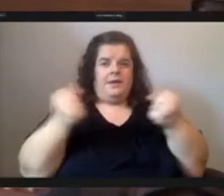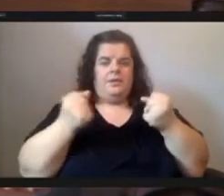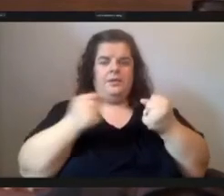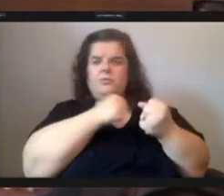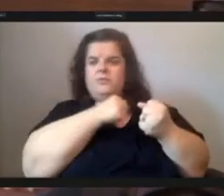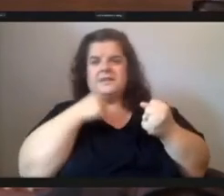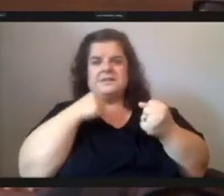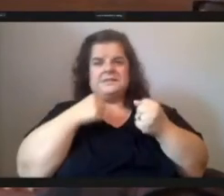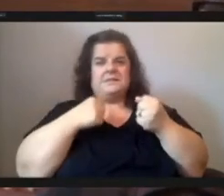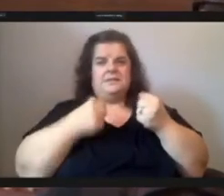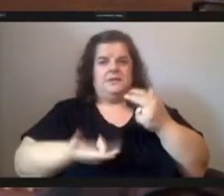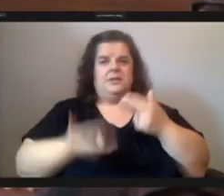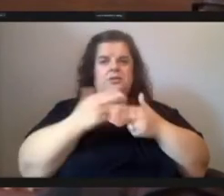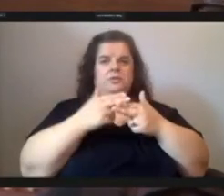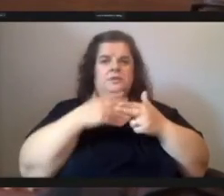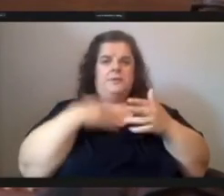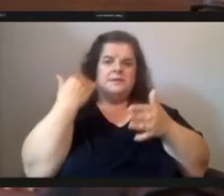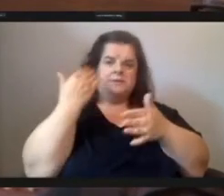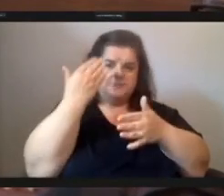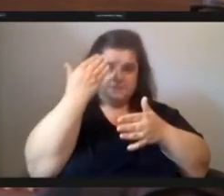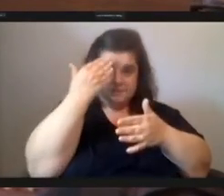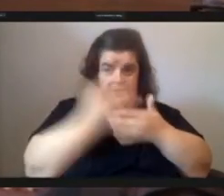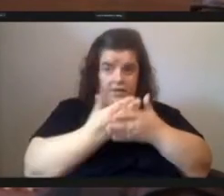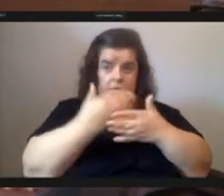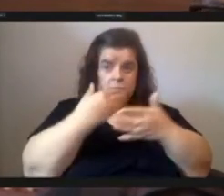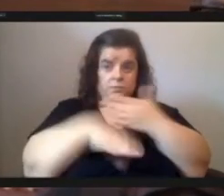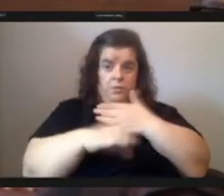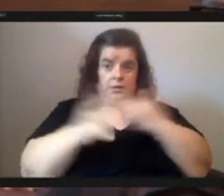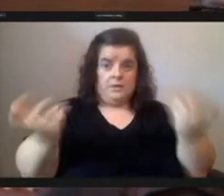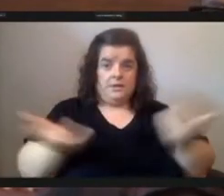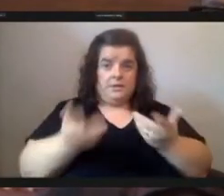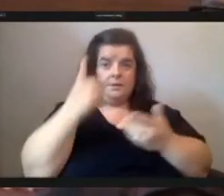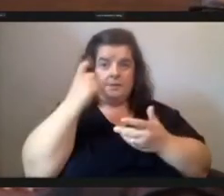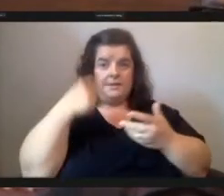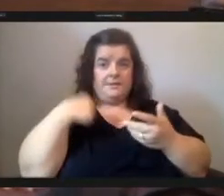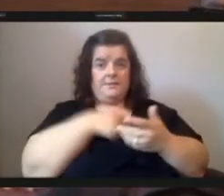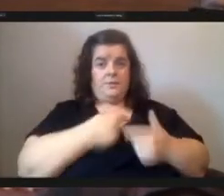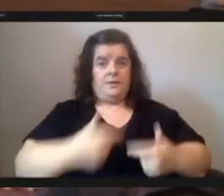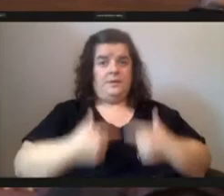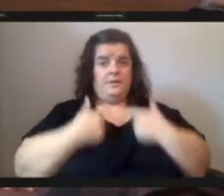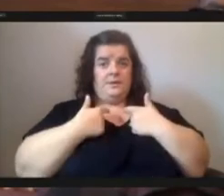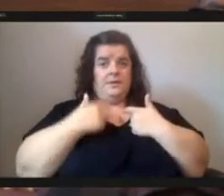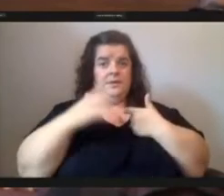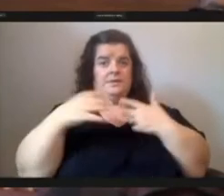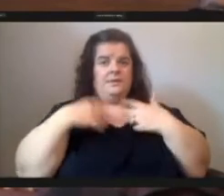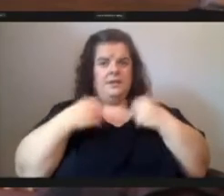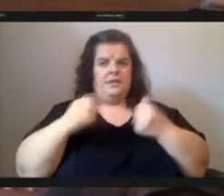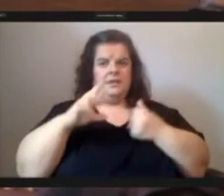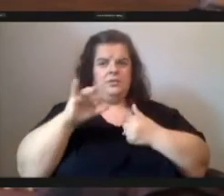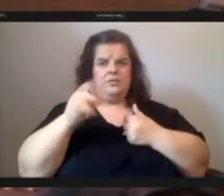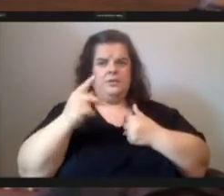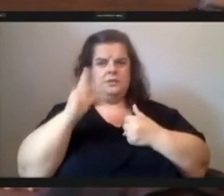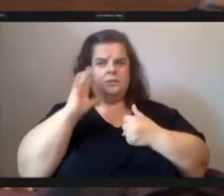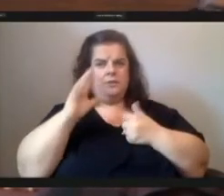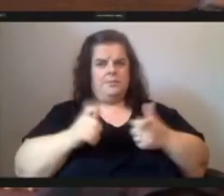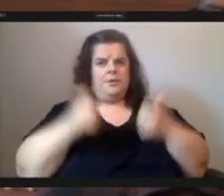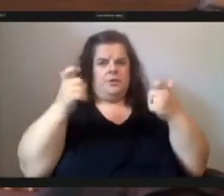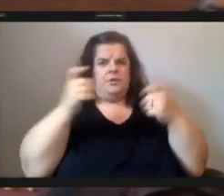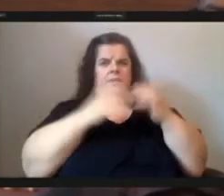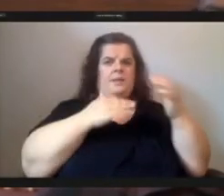increased son was born here and because of where we live his health risk will be greater than mine growing up